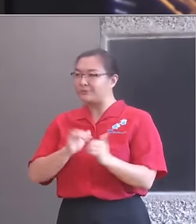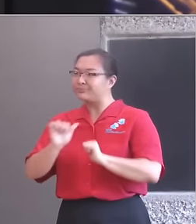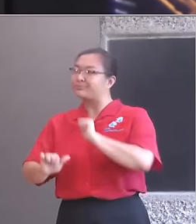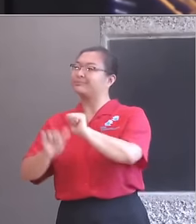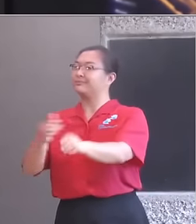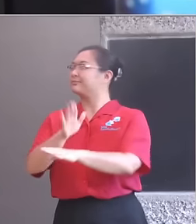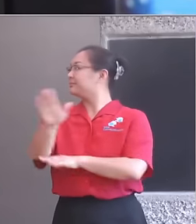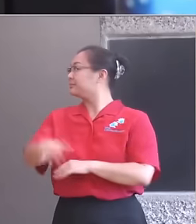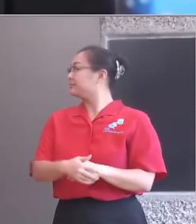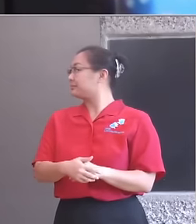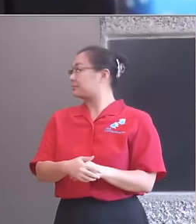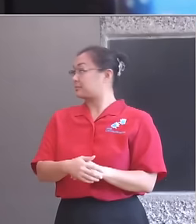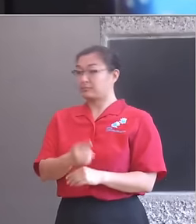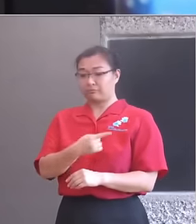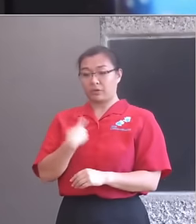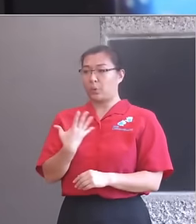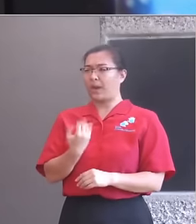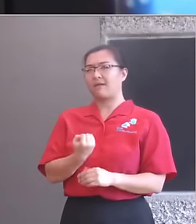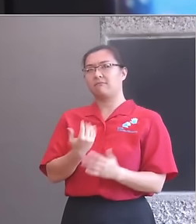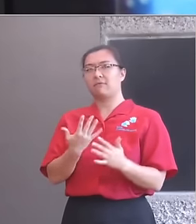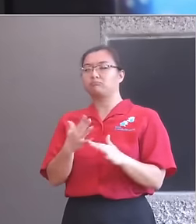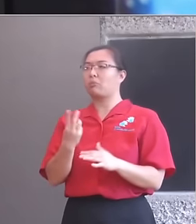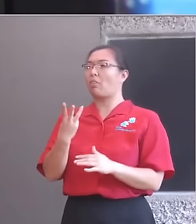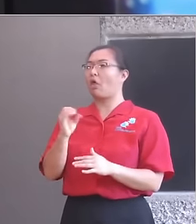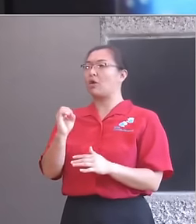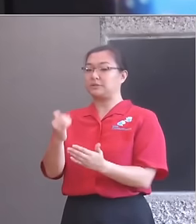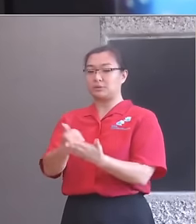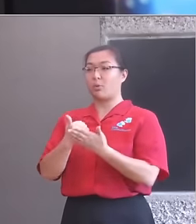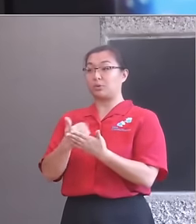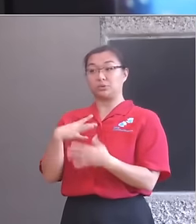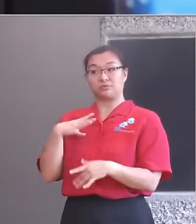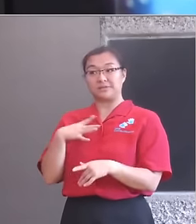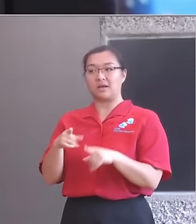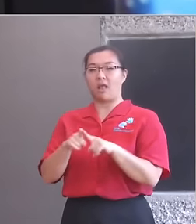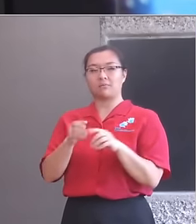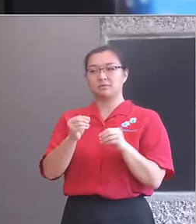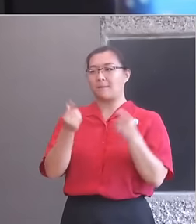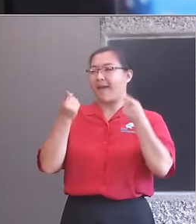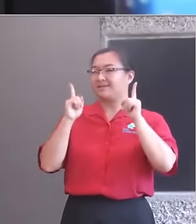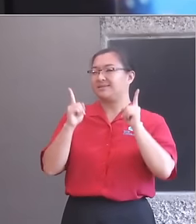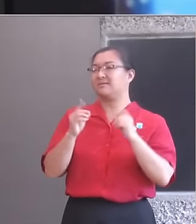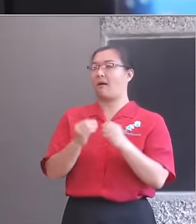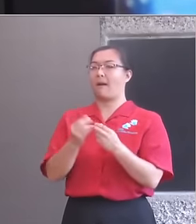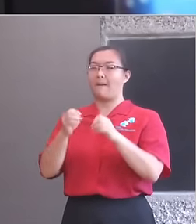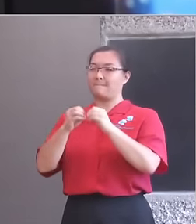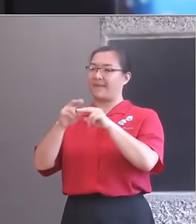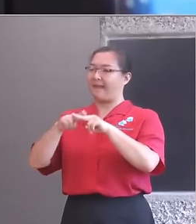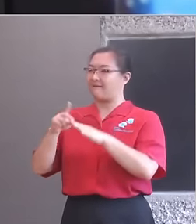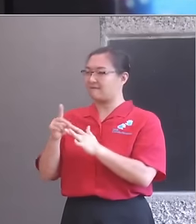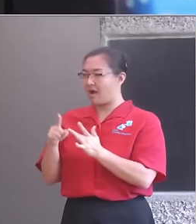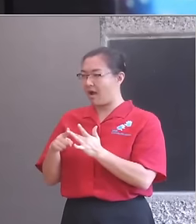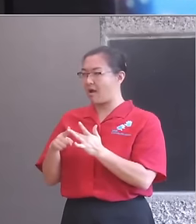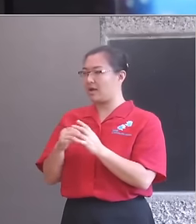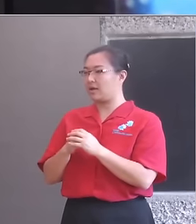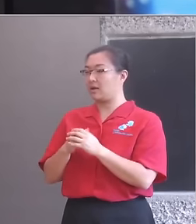30 supporters already, including head teachers, partner national bodies such as the Heritage Lottery Fund and BFI, arts and cultural